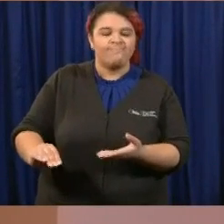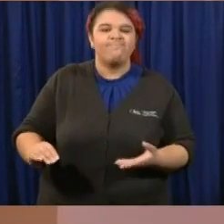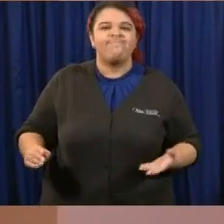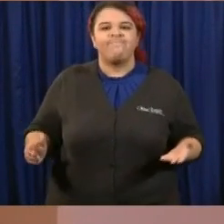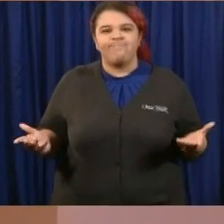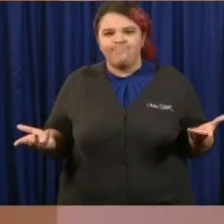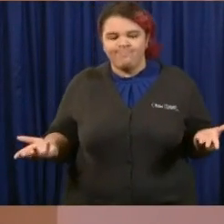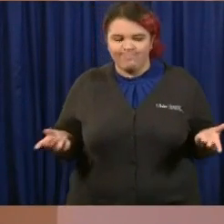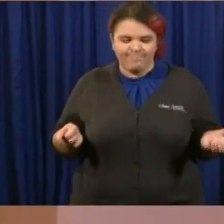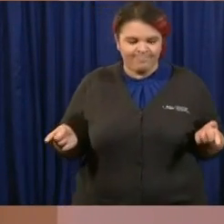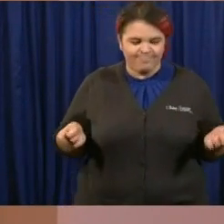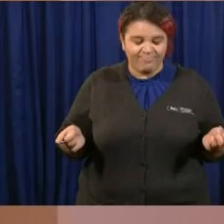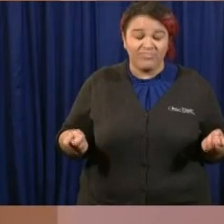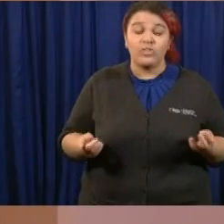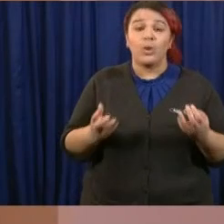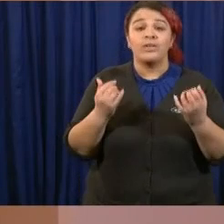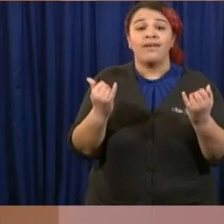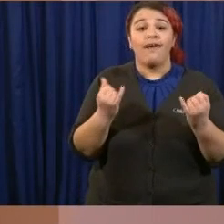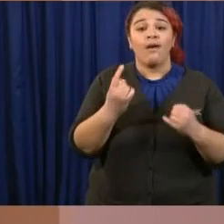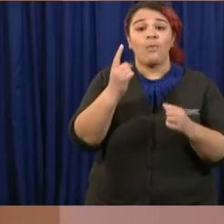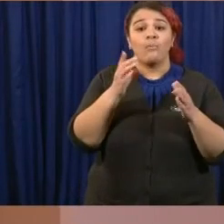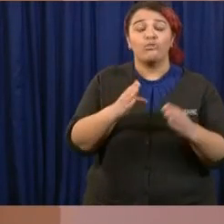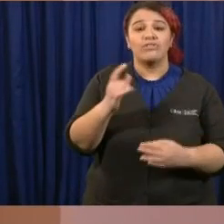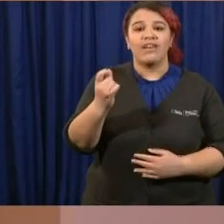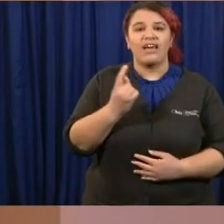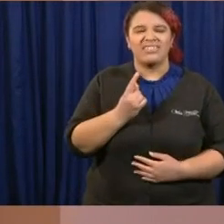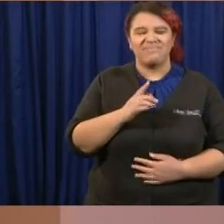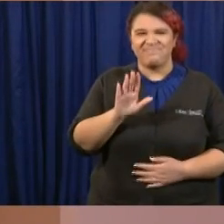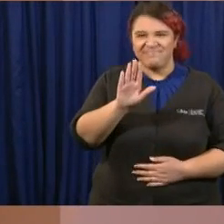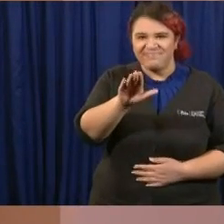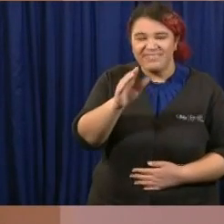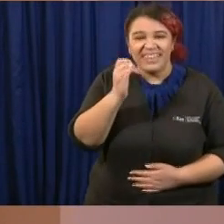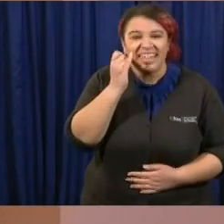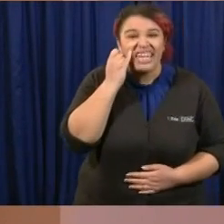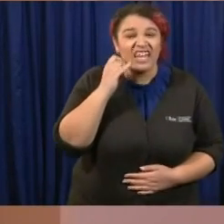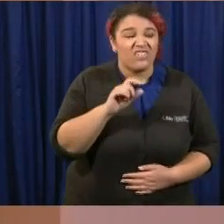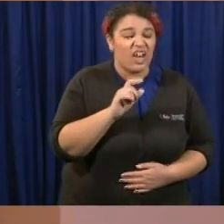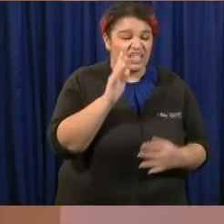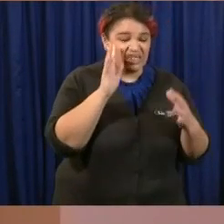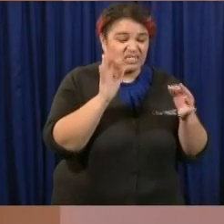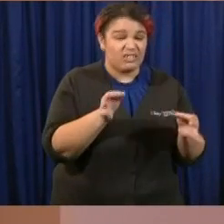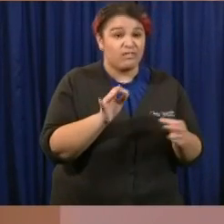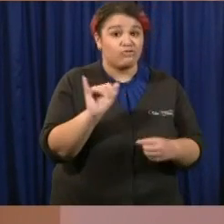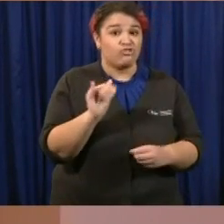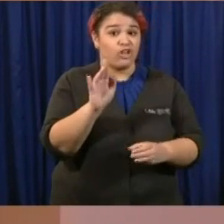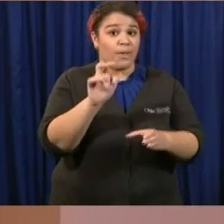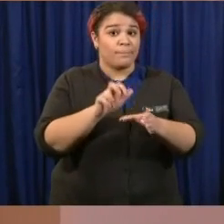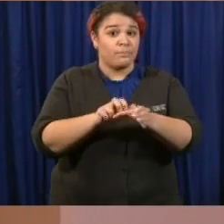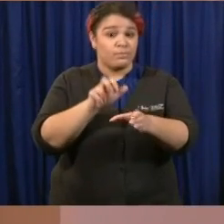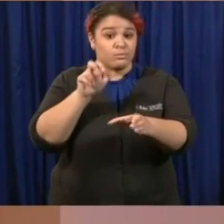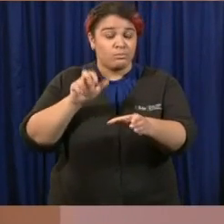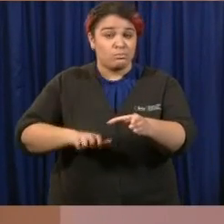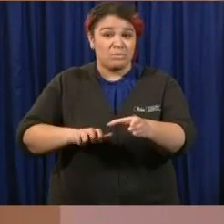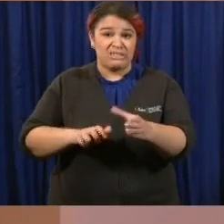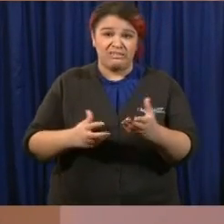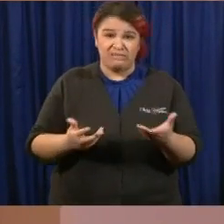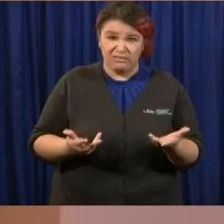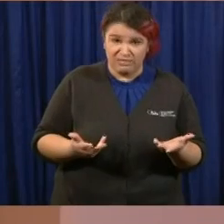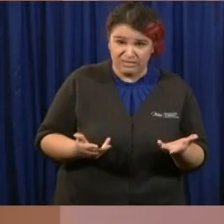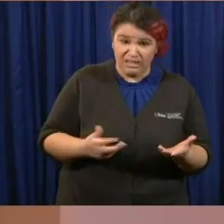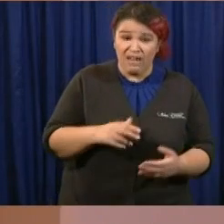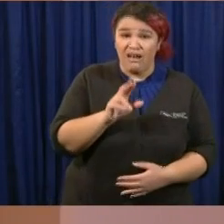today was asking if someone were to quit their job out of that fear, are they eligible for any type of help through